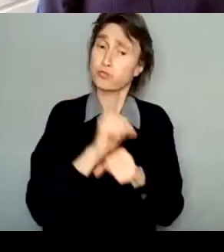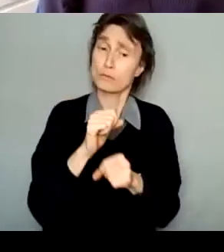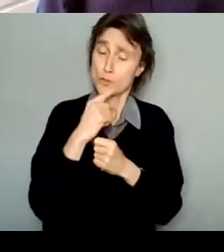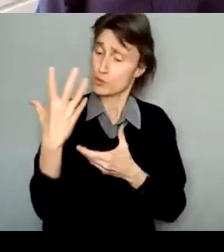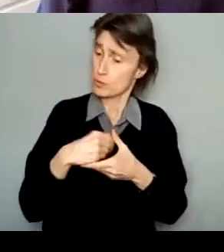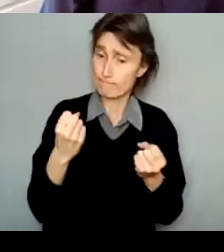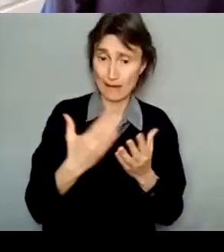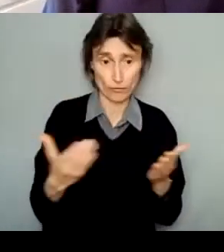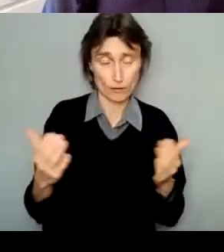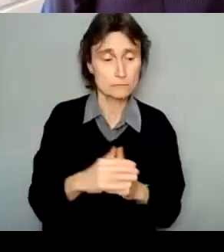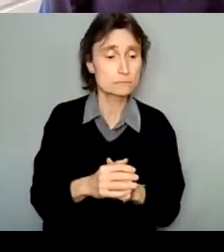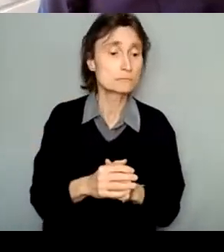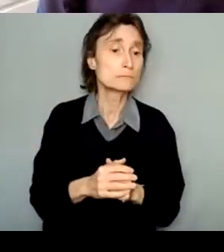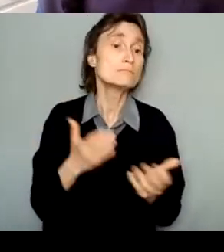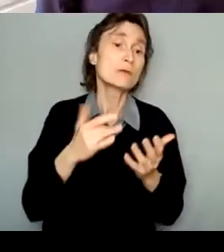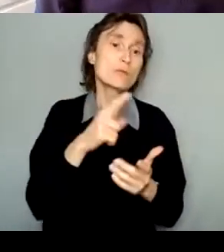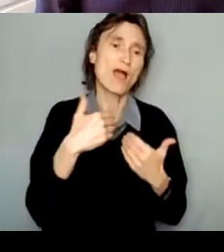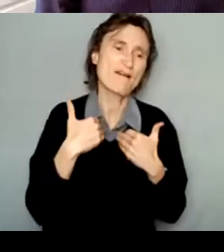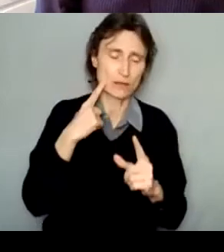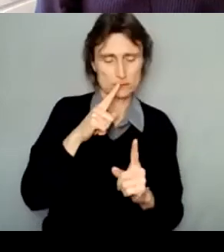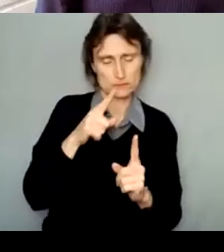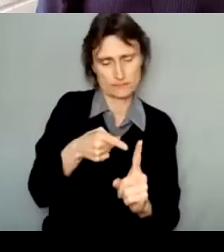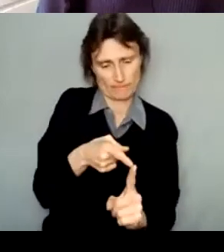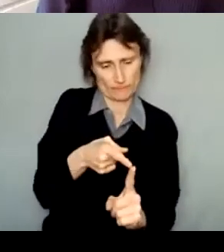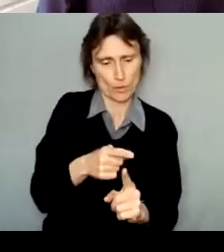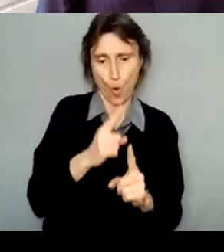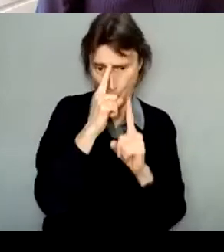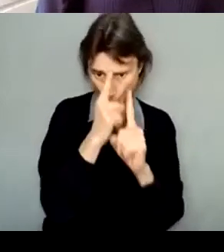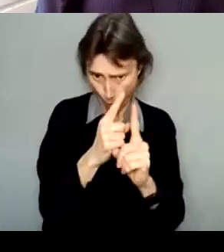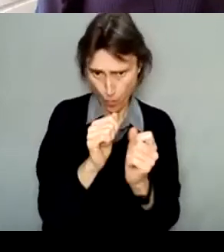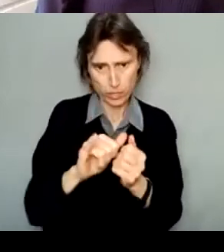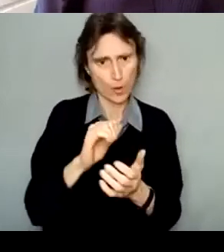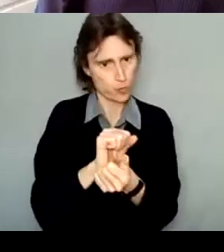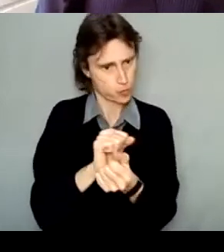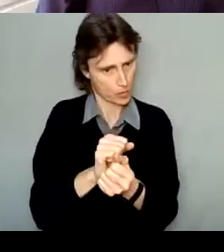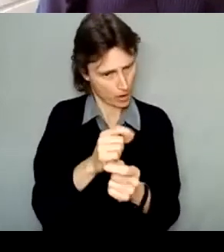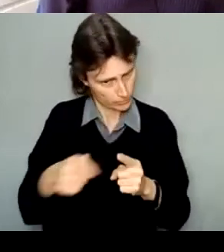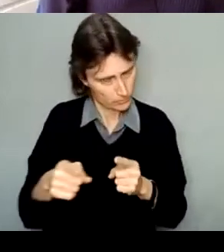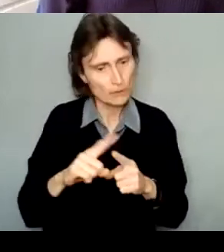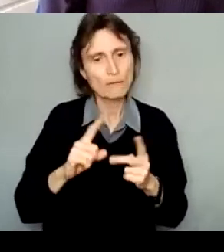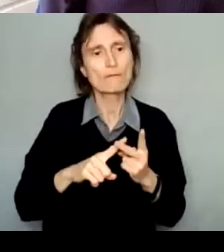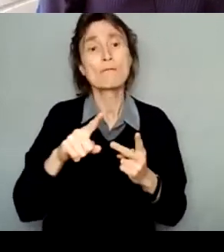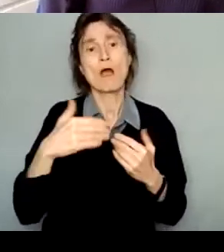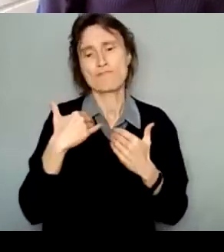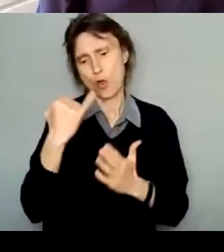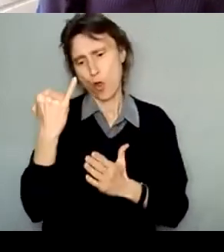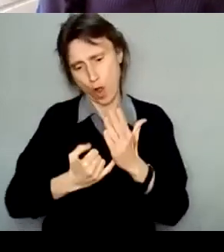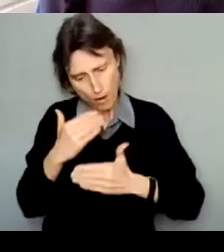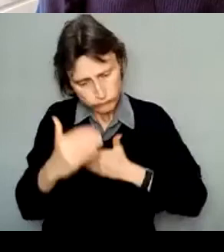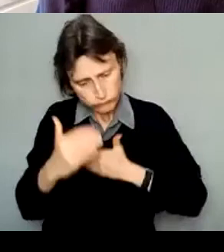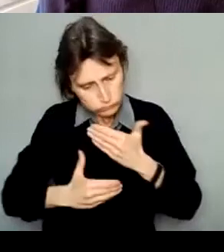might include specific artistic goals you have for the work itself, or around your artistic processes and approaches.